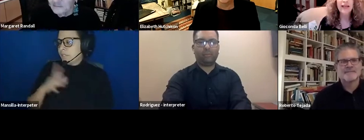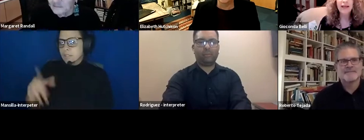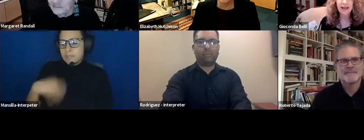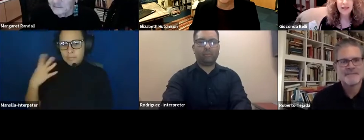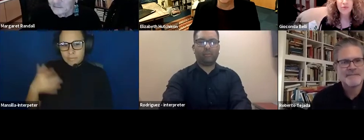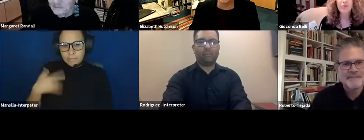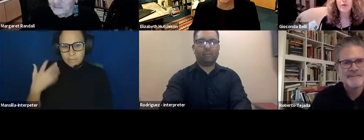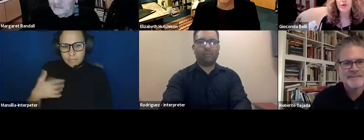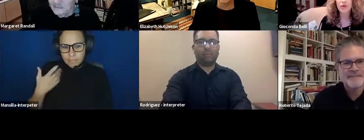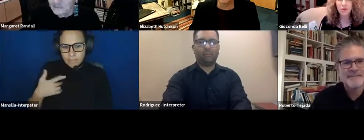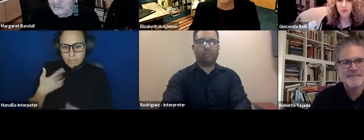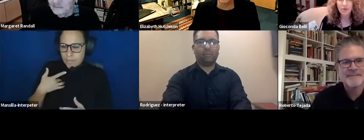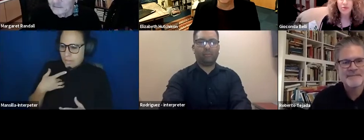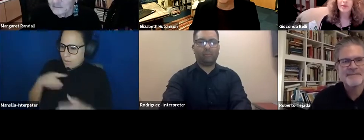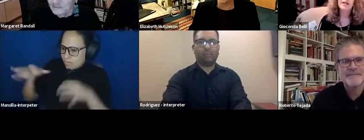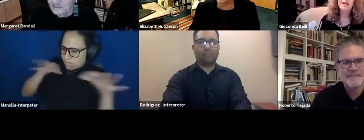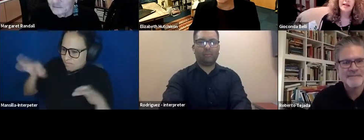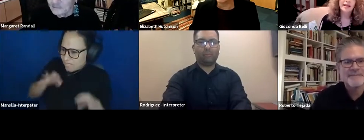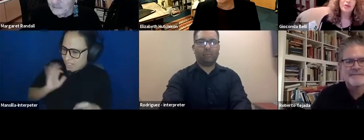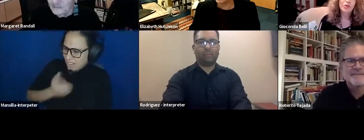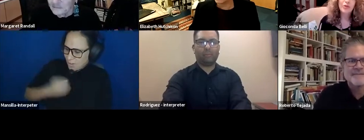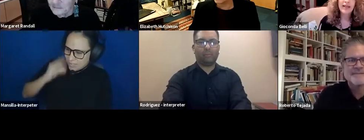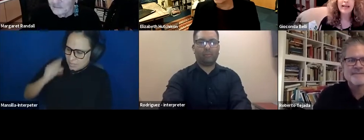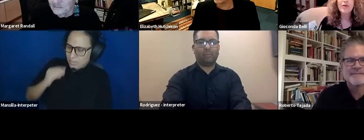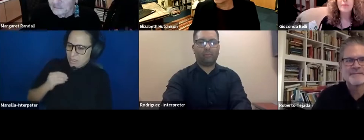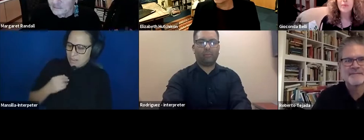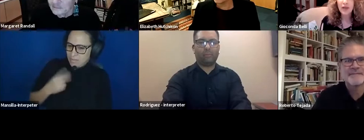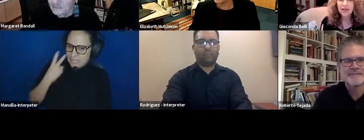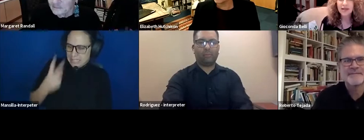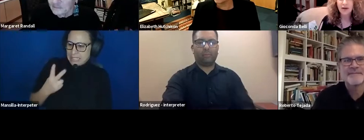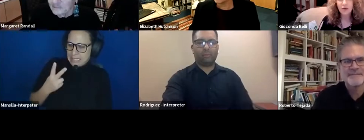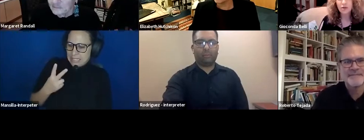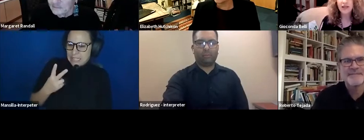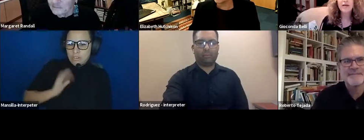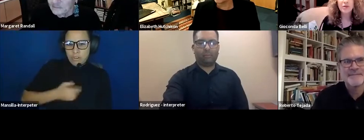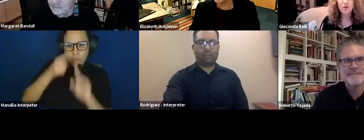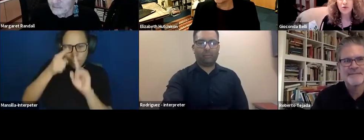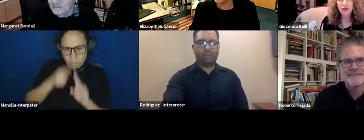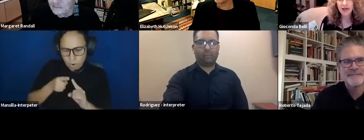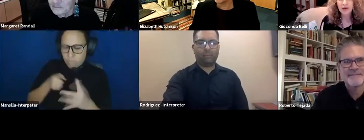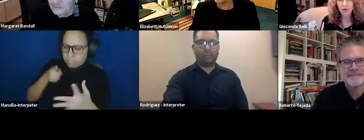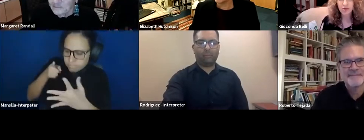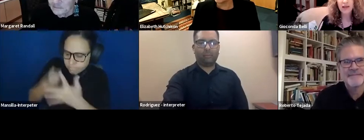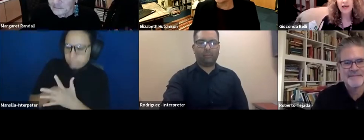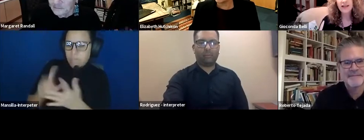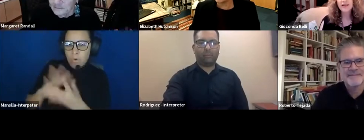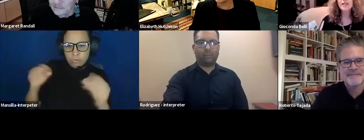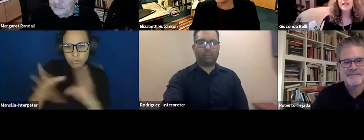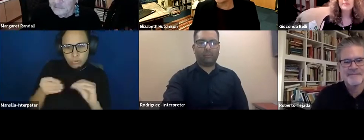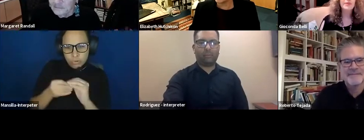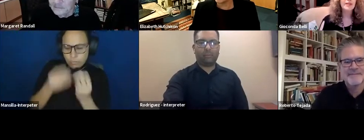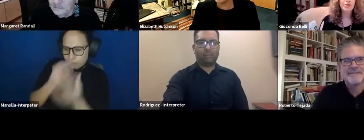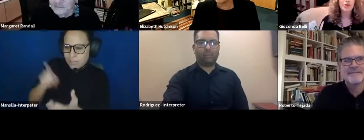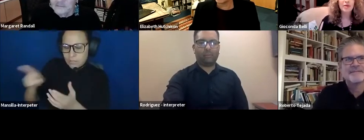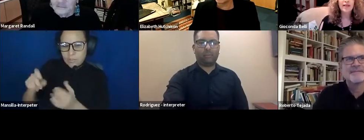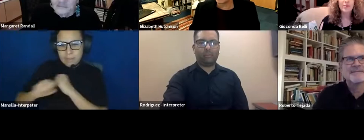them realize what we were going through, to get our points across, get our story across. And I think